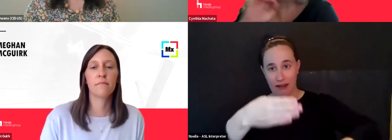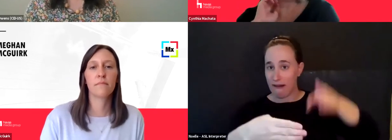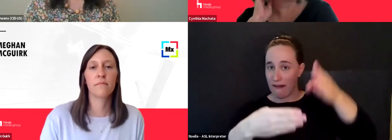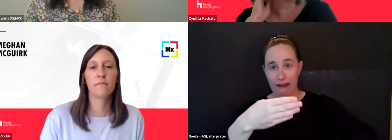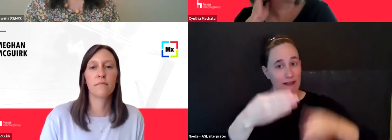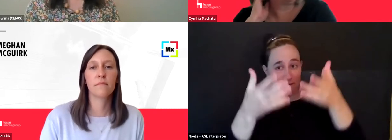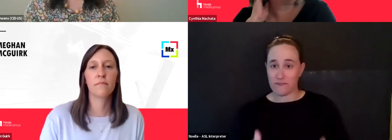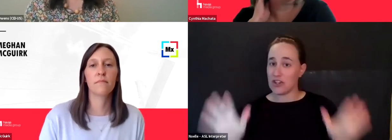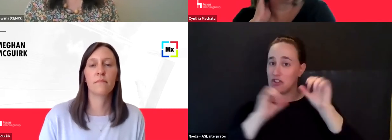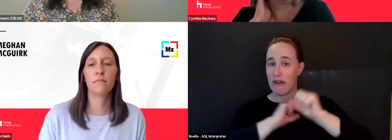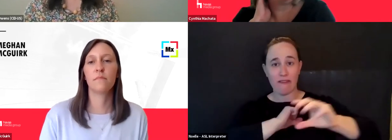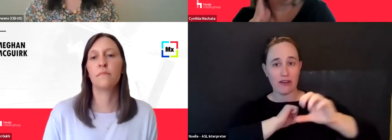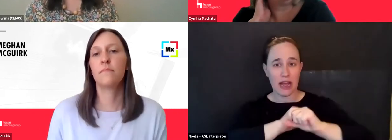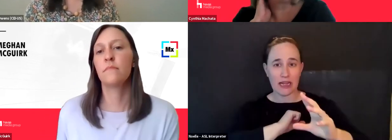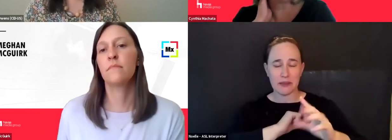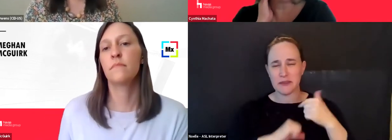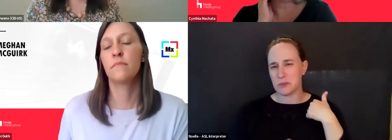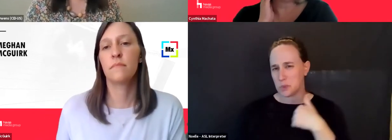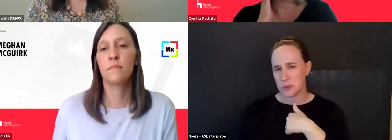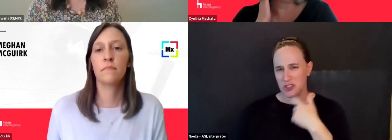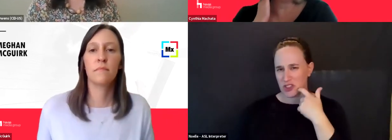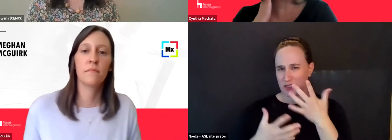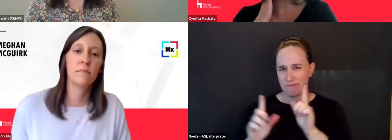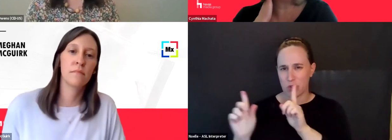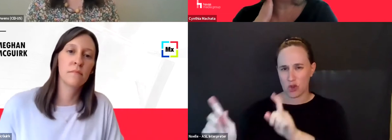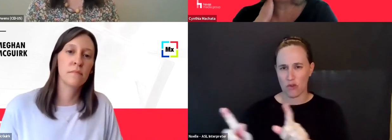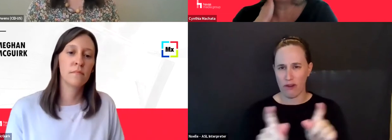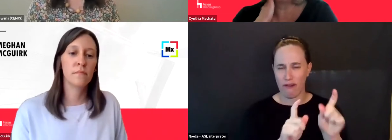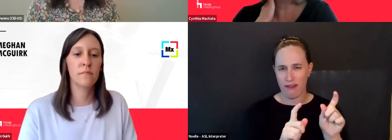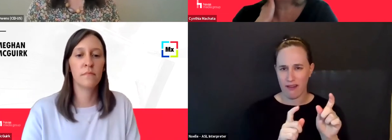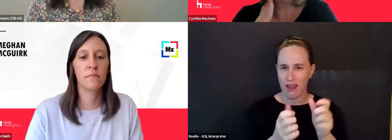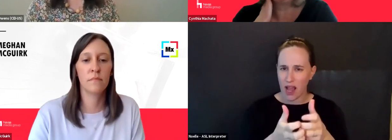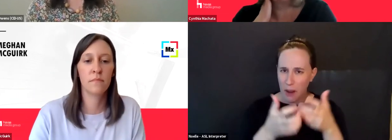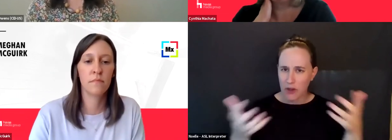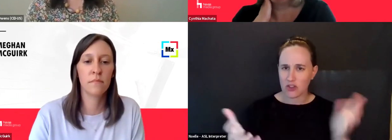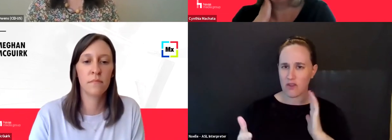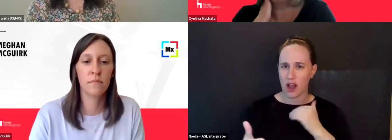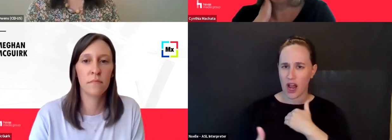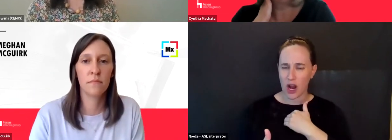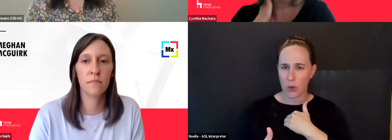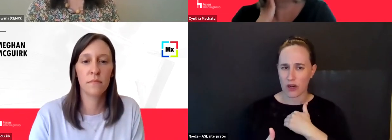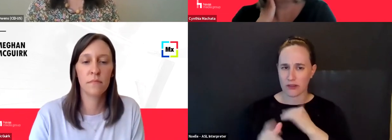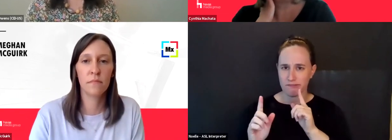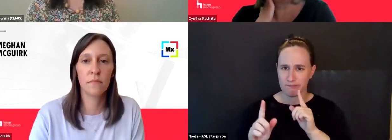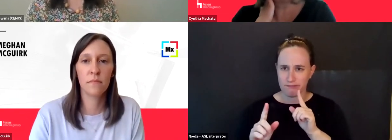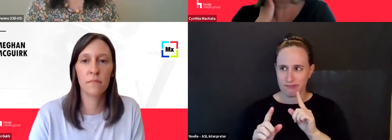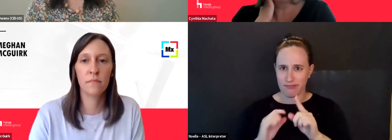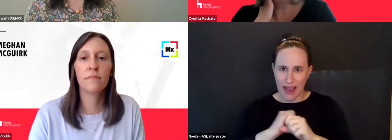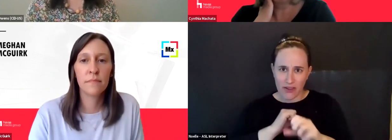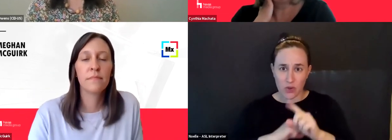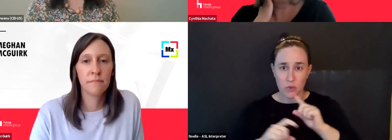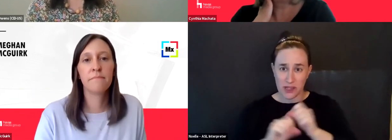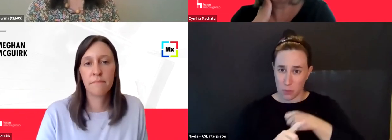We did a quick survey recently on how much of our, um, inventory would actually affect. It's like 20%.